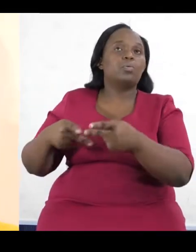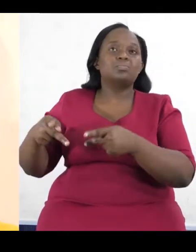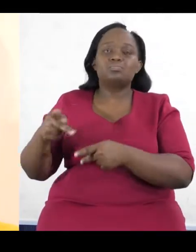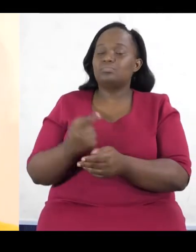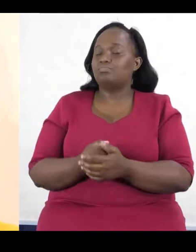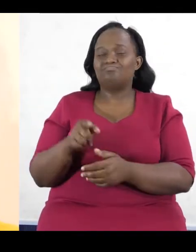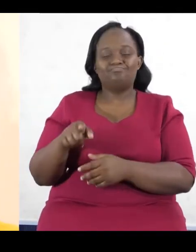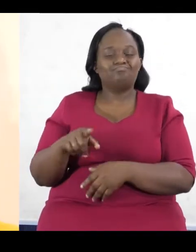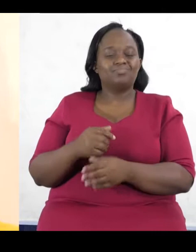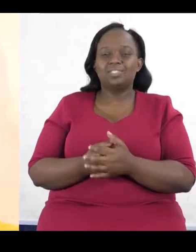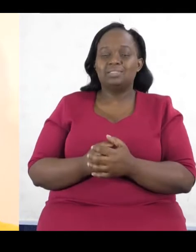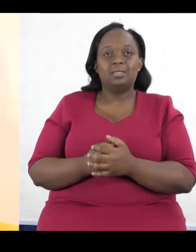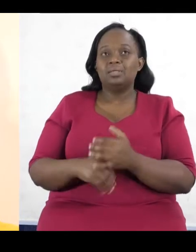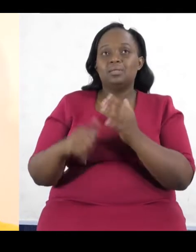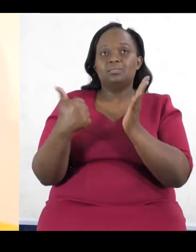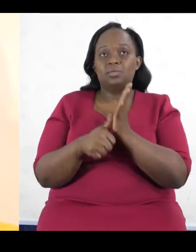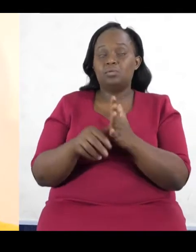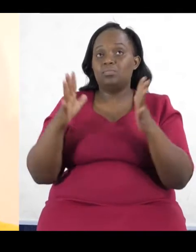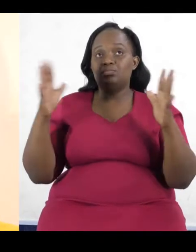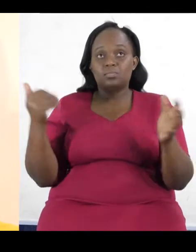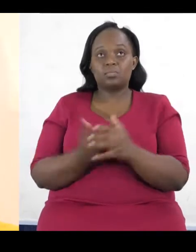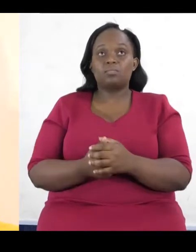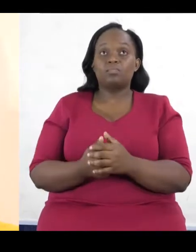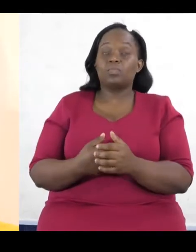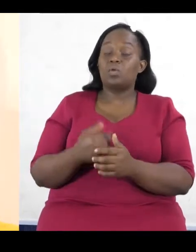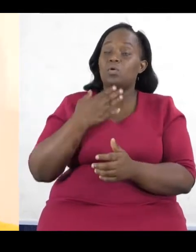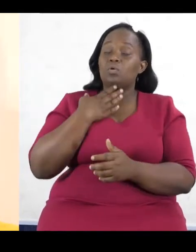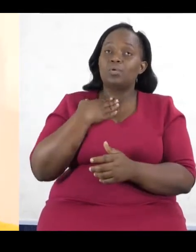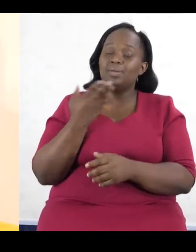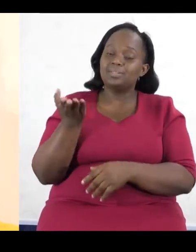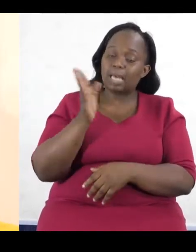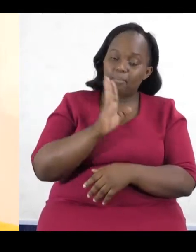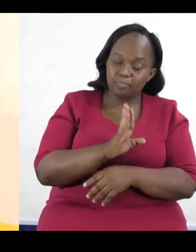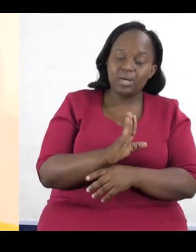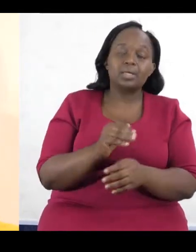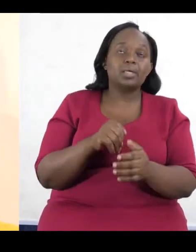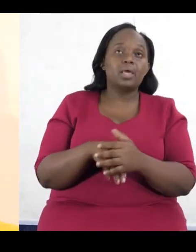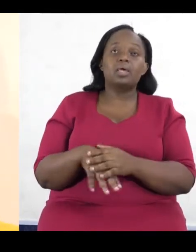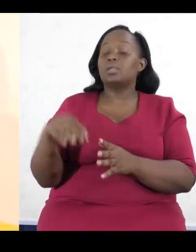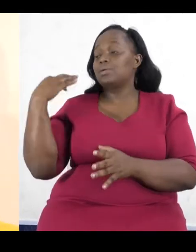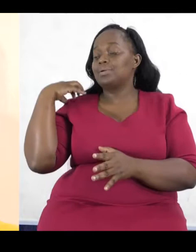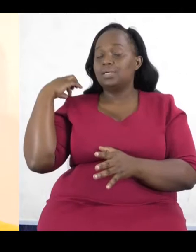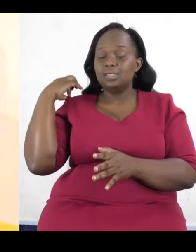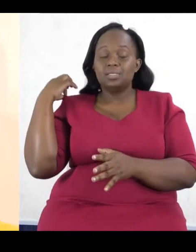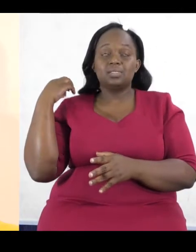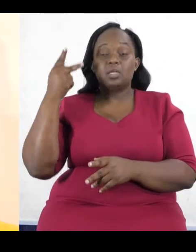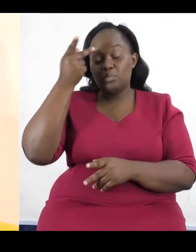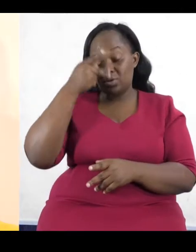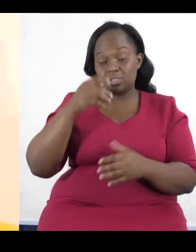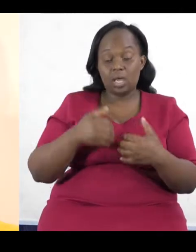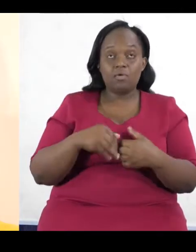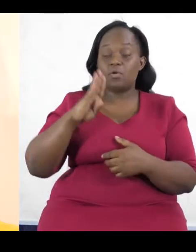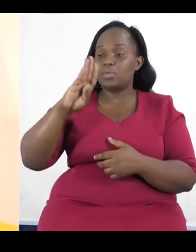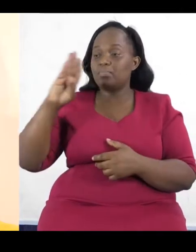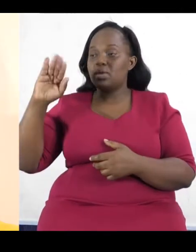back to the recent policy issue that we had, which is the BBI. And if you remember, there were conversations around people